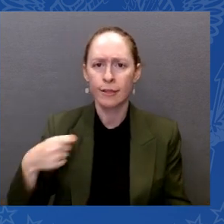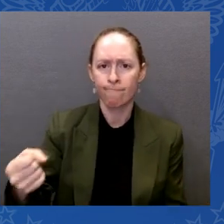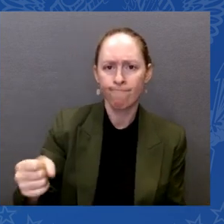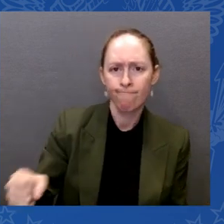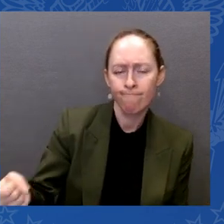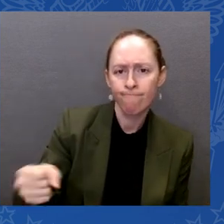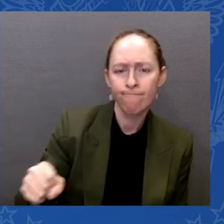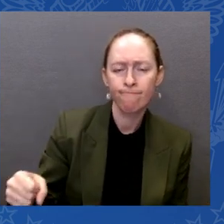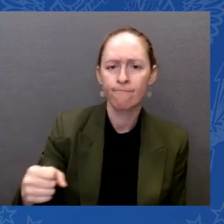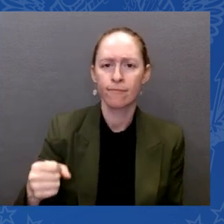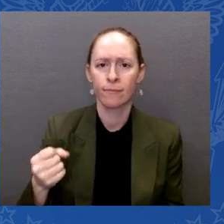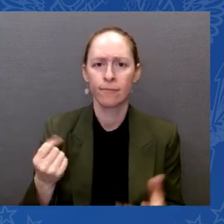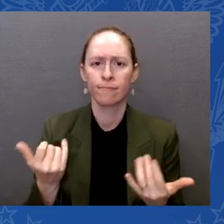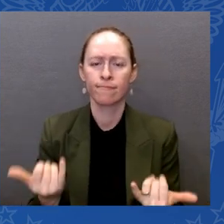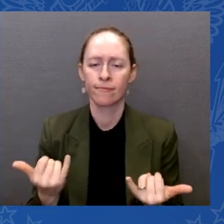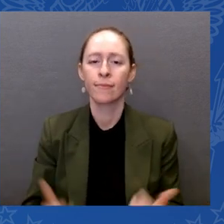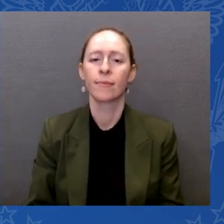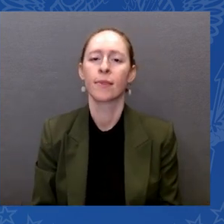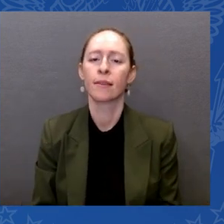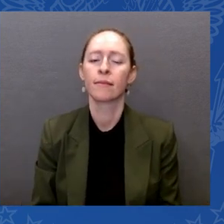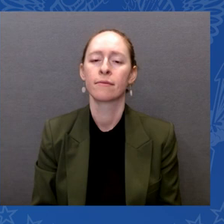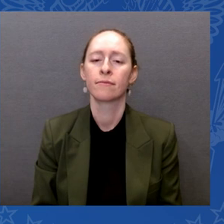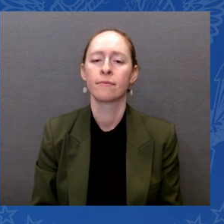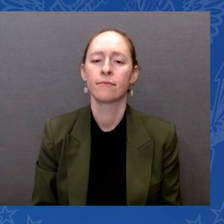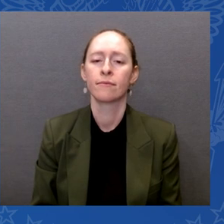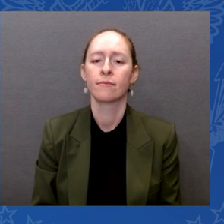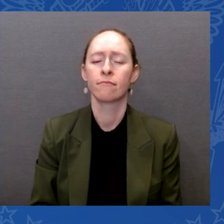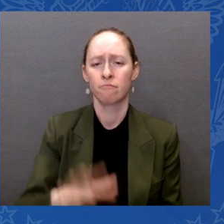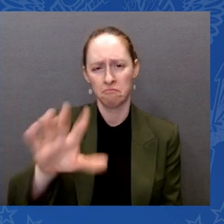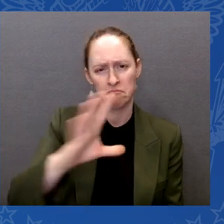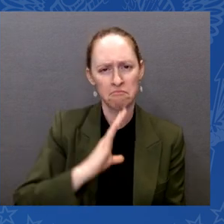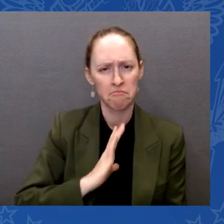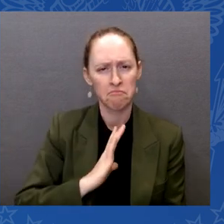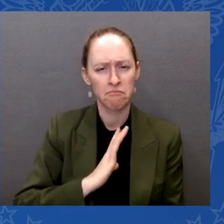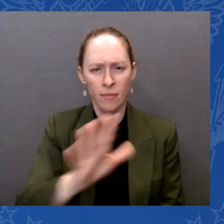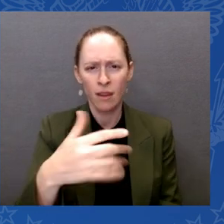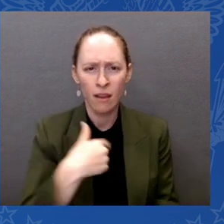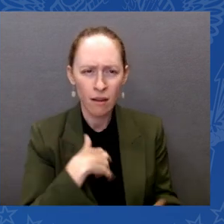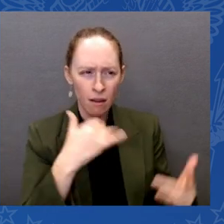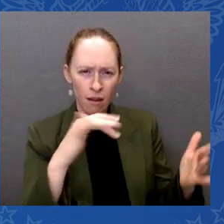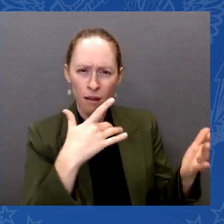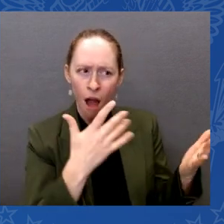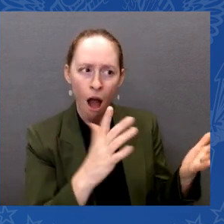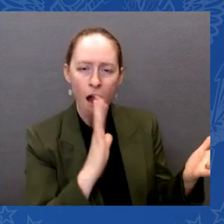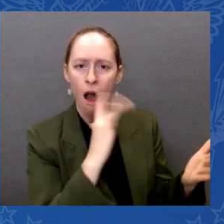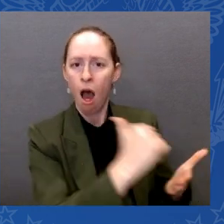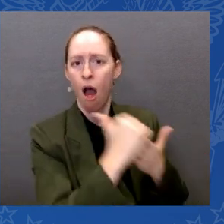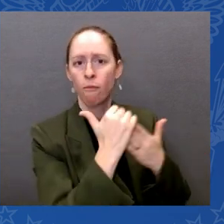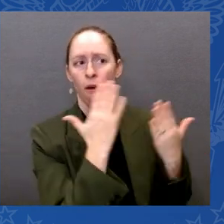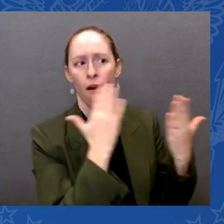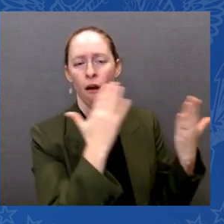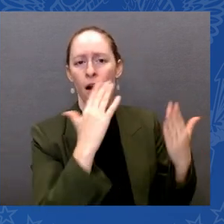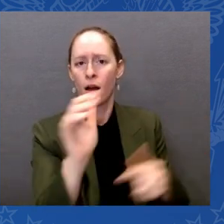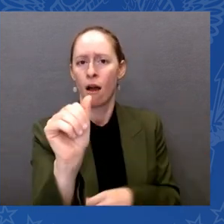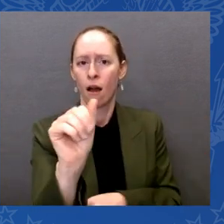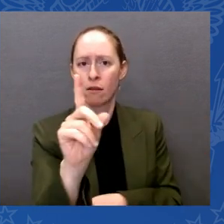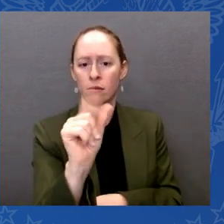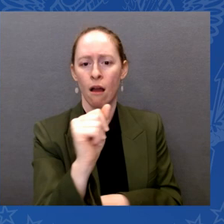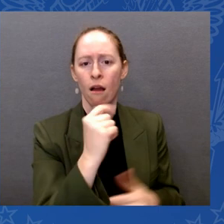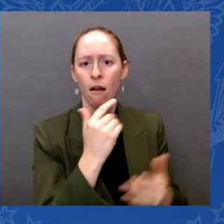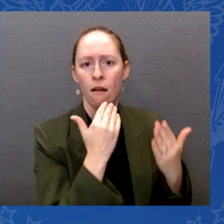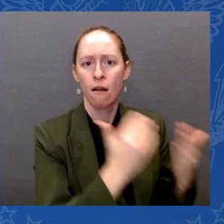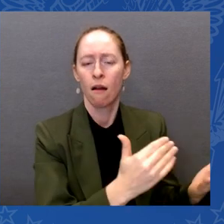lifeline for me and others like me. By codifying the right to equal opportunities,